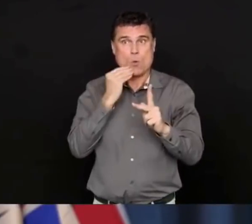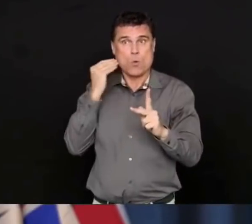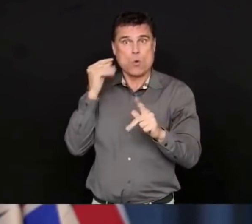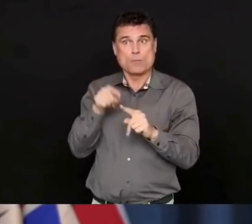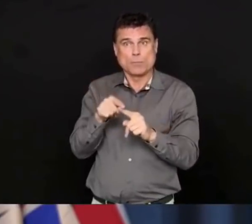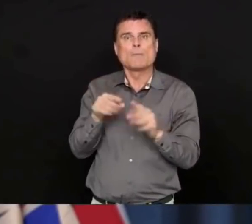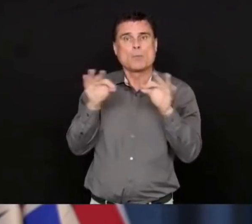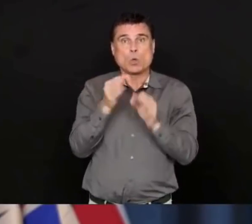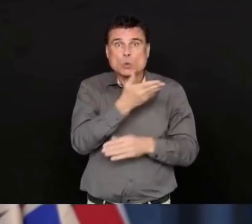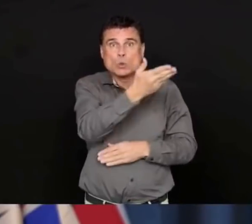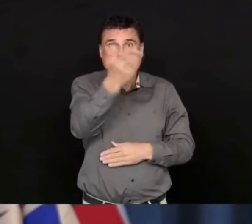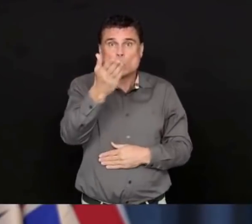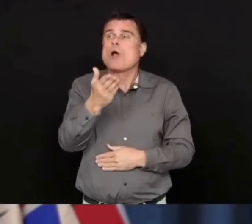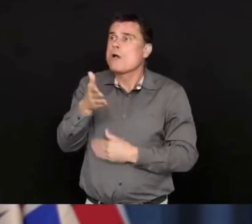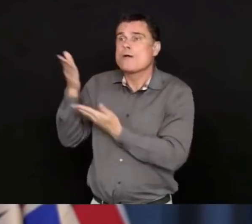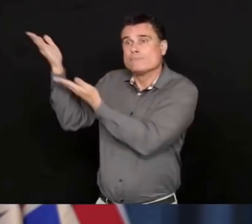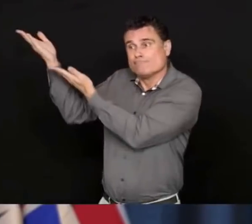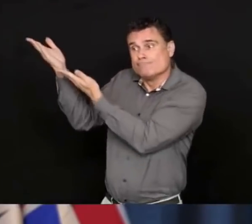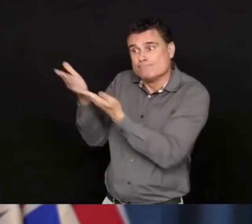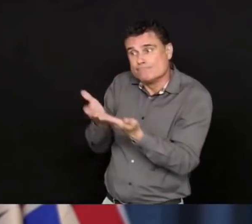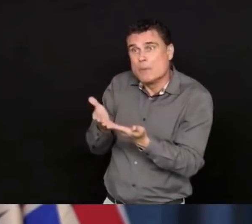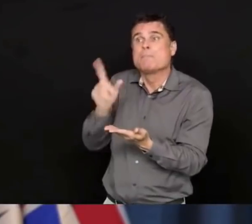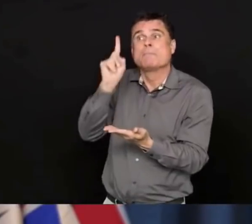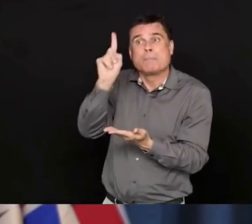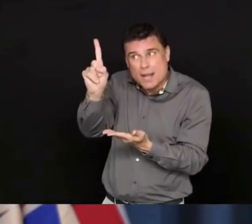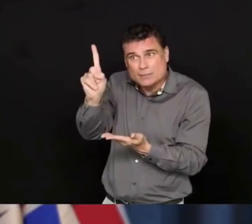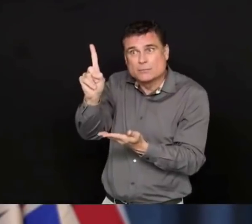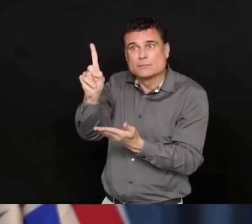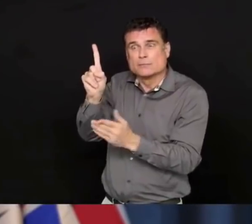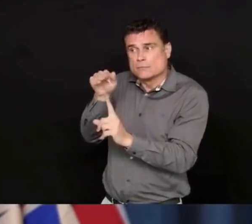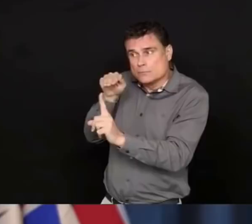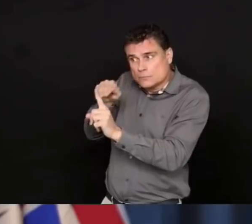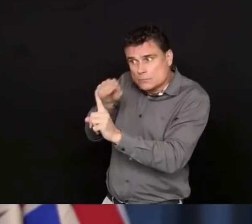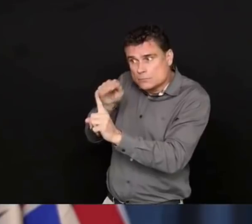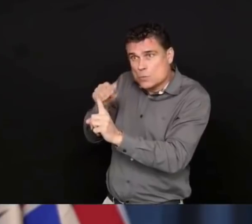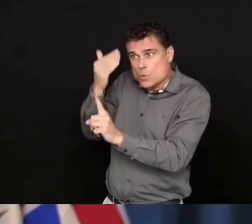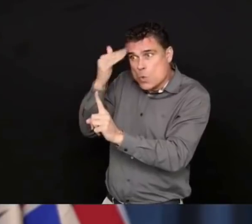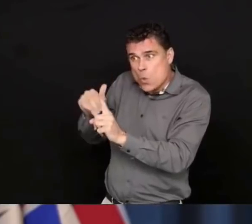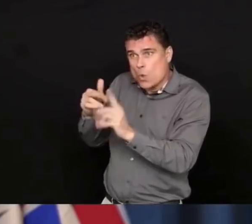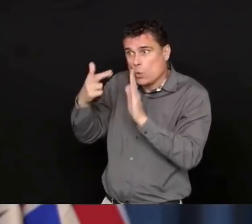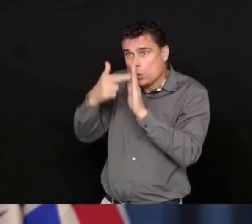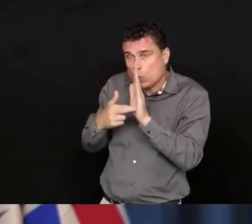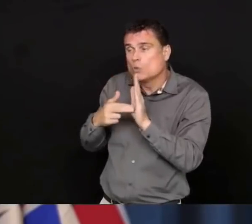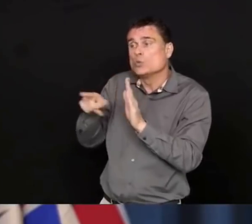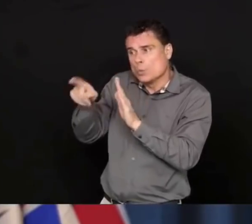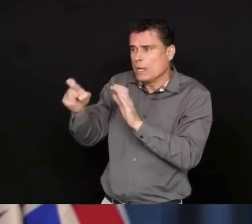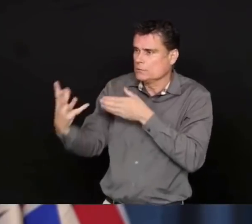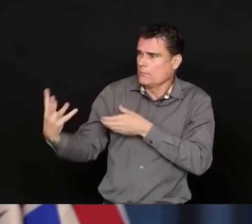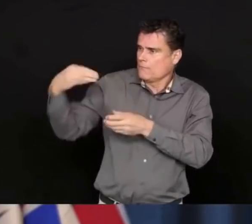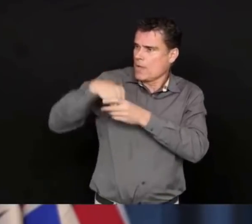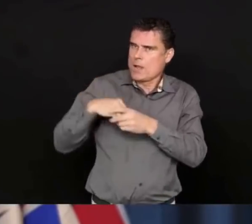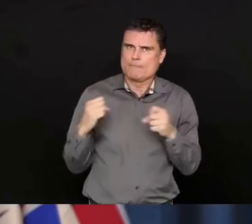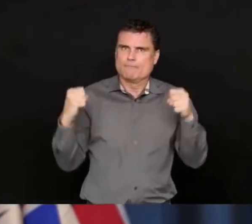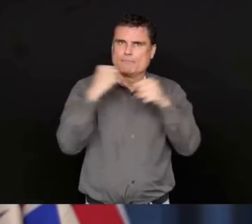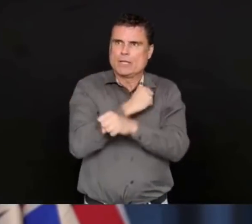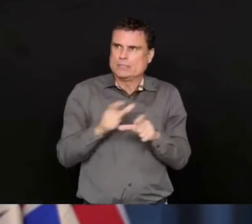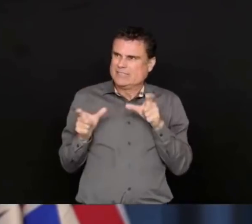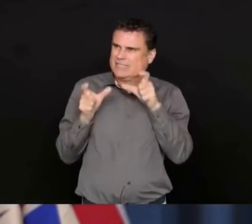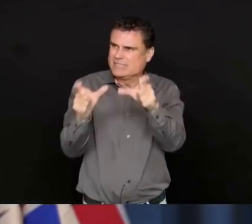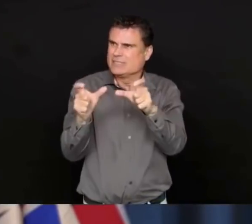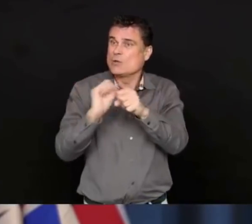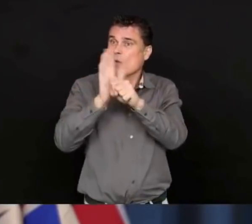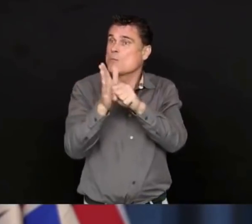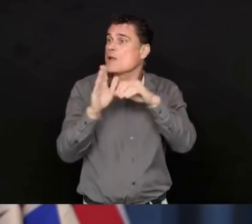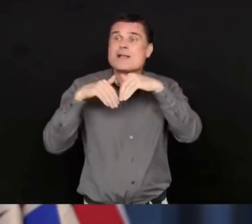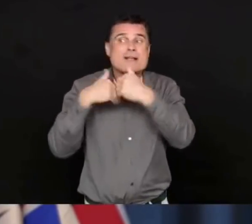have the means to join us in this and do their part by following the orders of self-isolation for 14 days after they come back